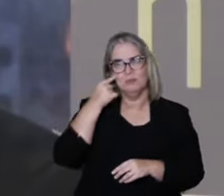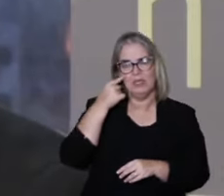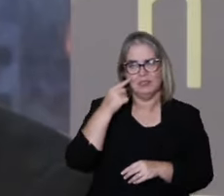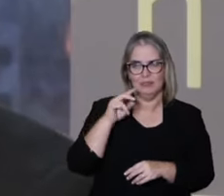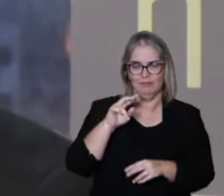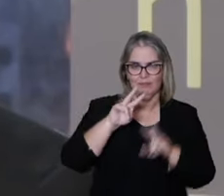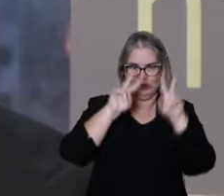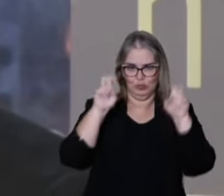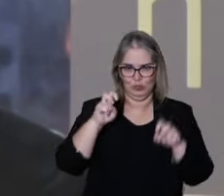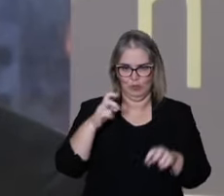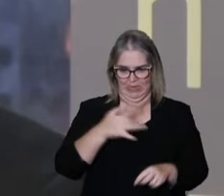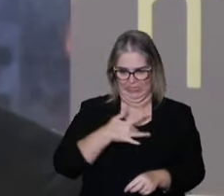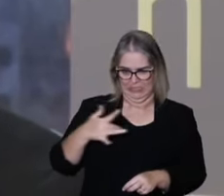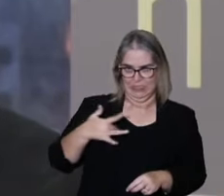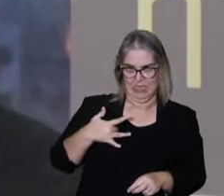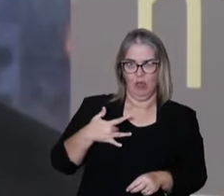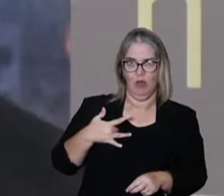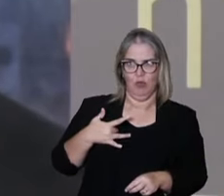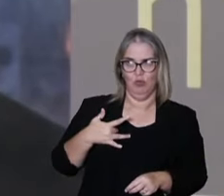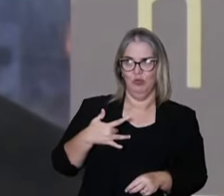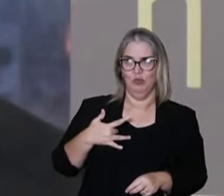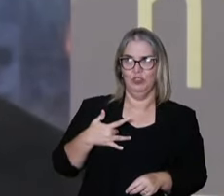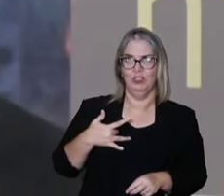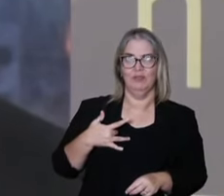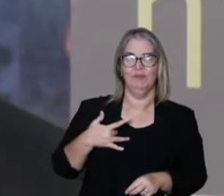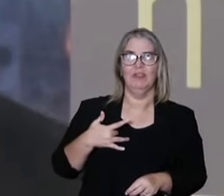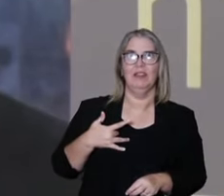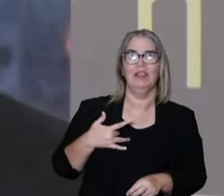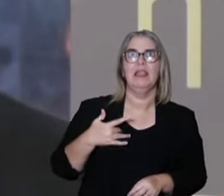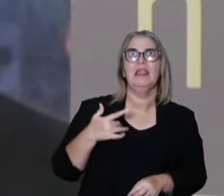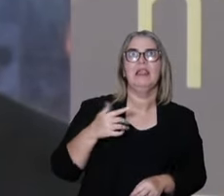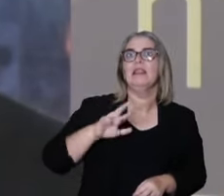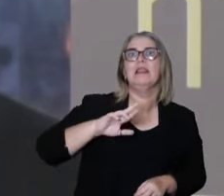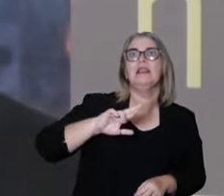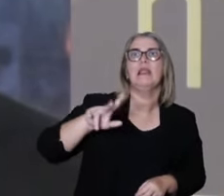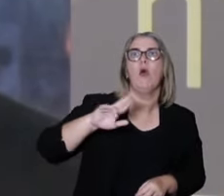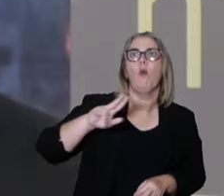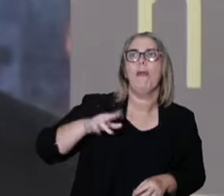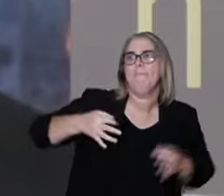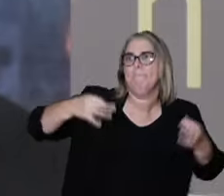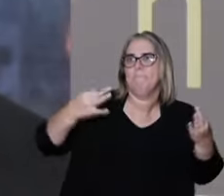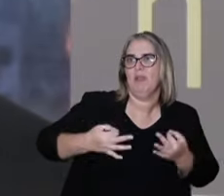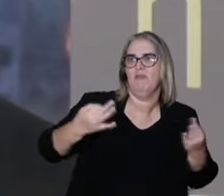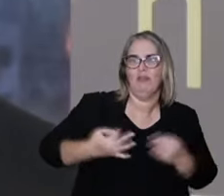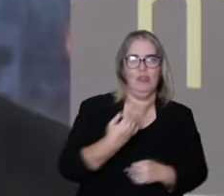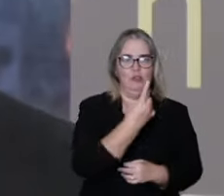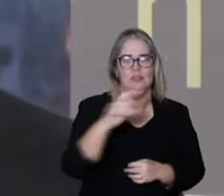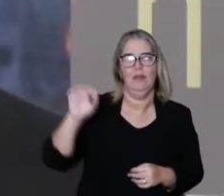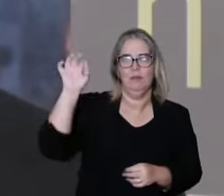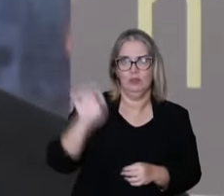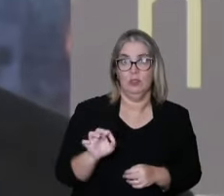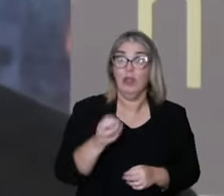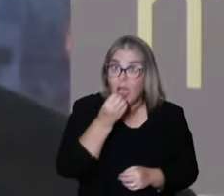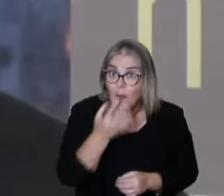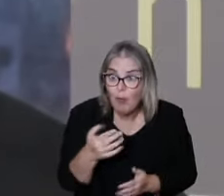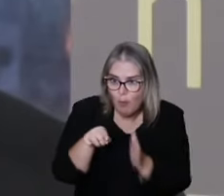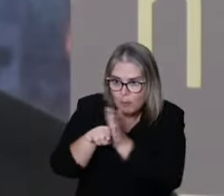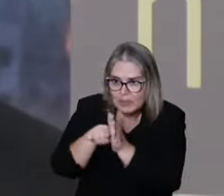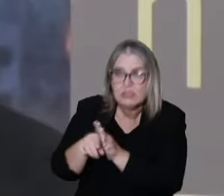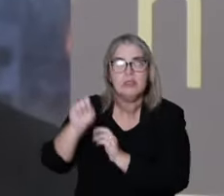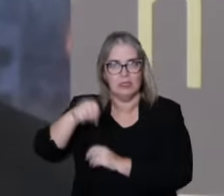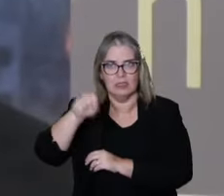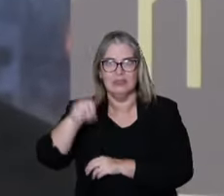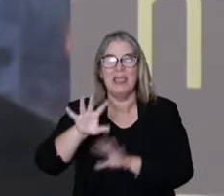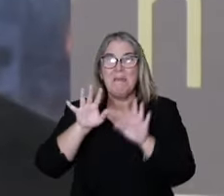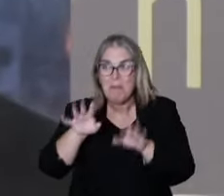So we always look in health, the things in not an absolute way. It's good to have